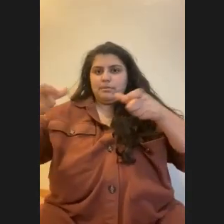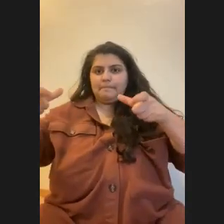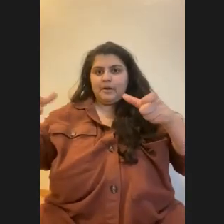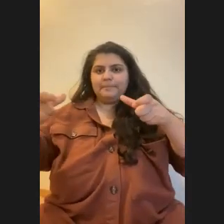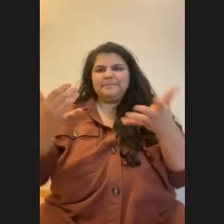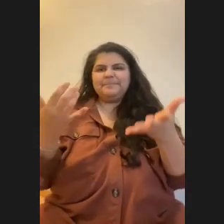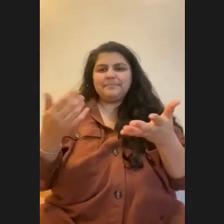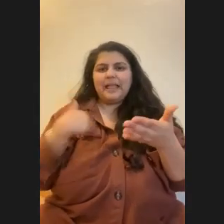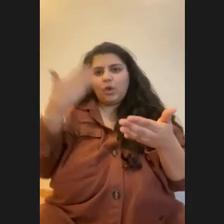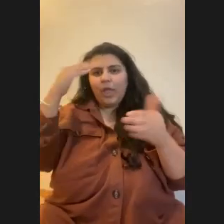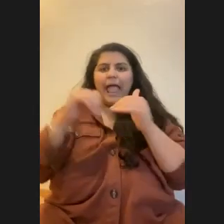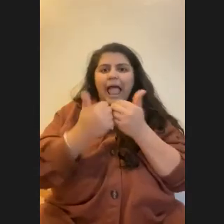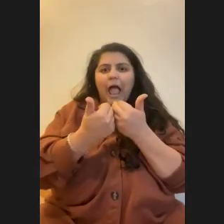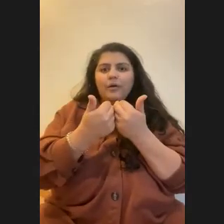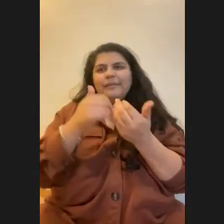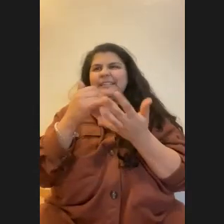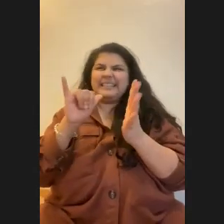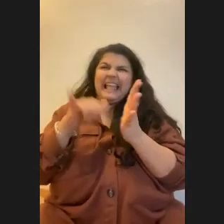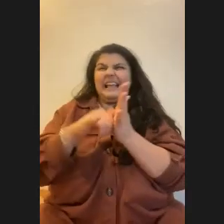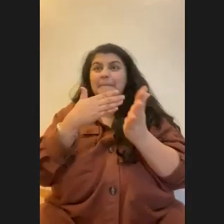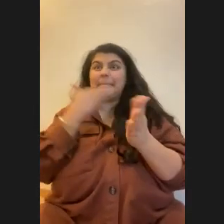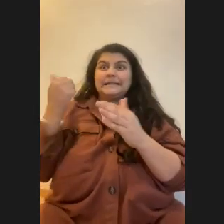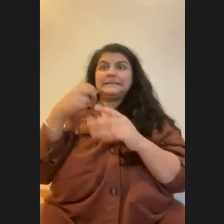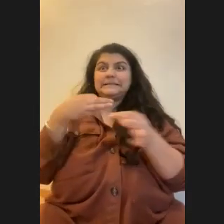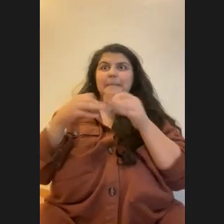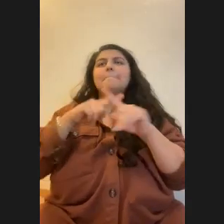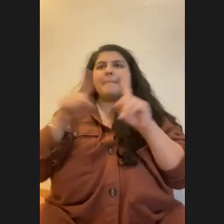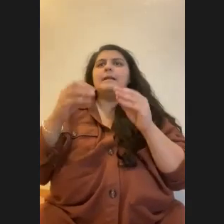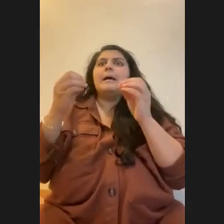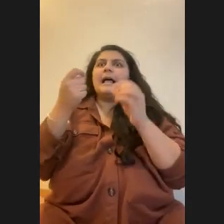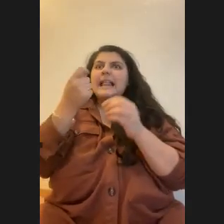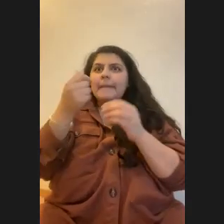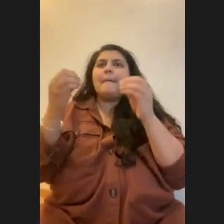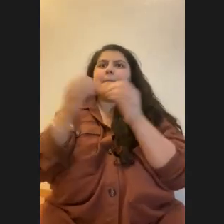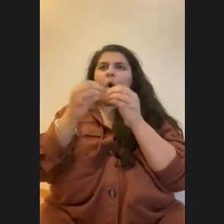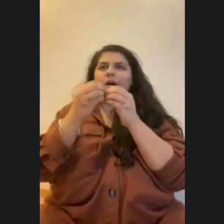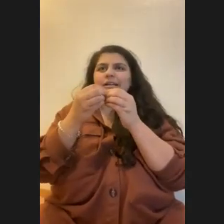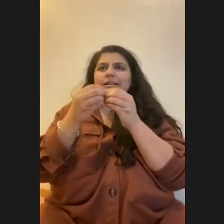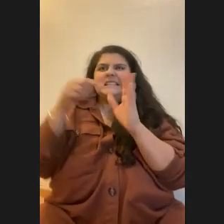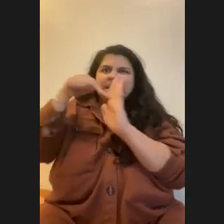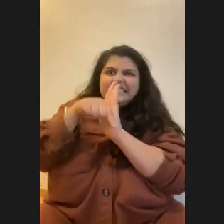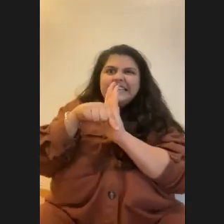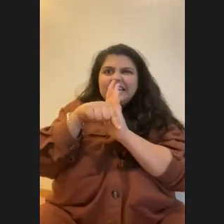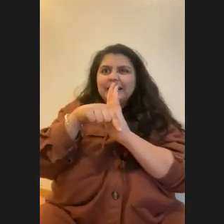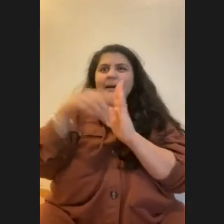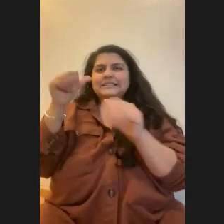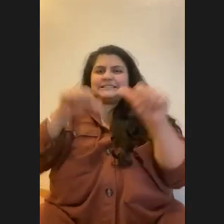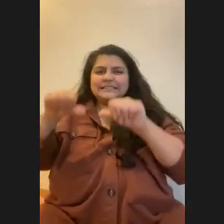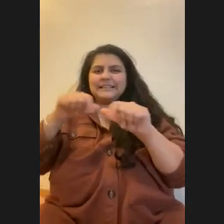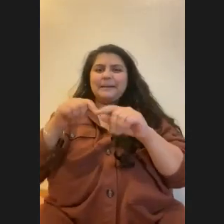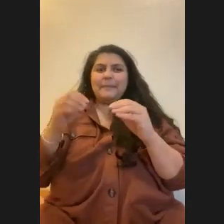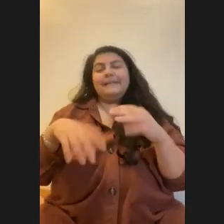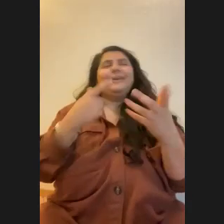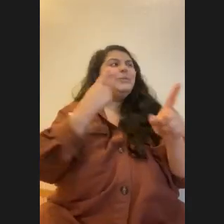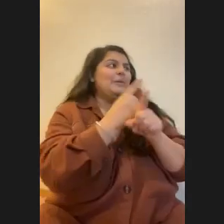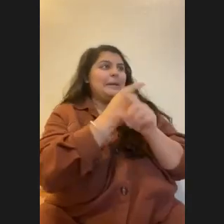how that's, that could have an explanation, but I feel like it gets a lot more technical, the more scientific you get into it. The more big words that will